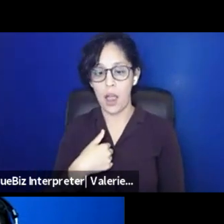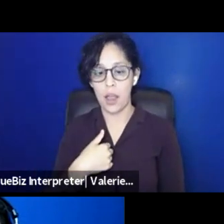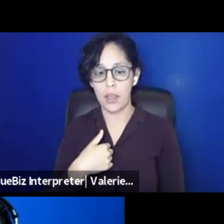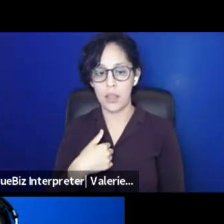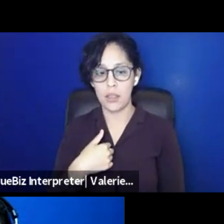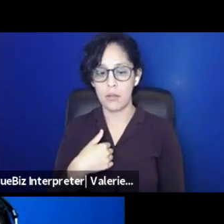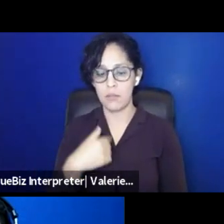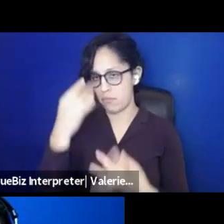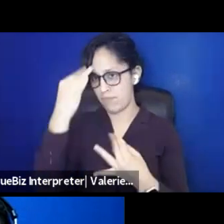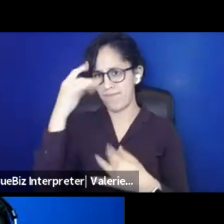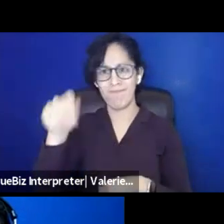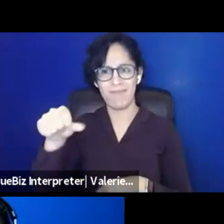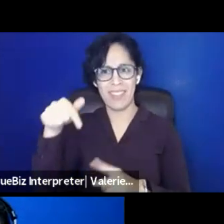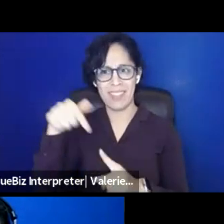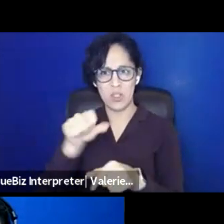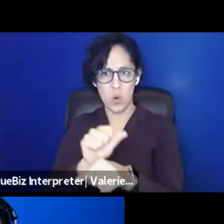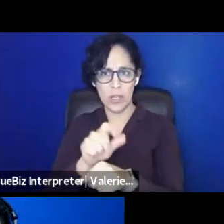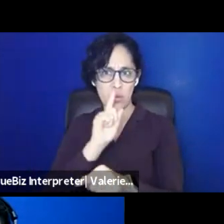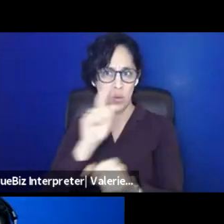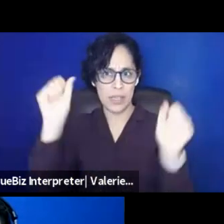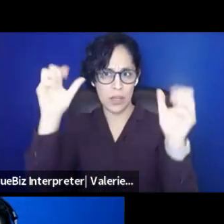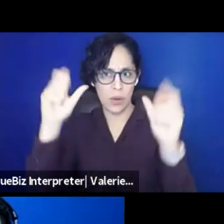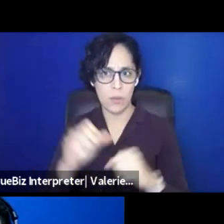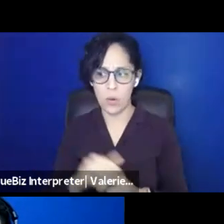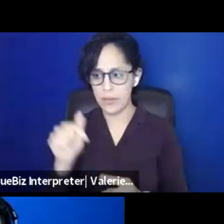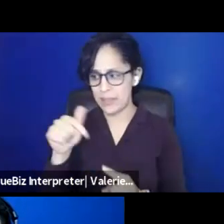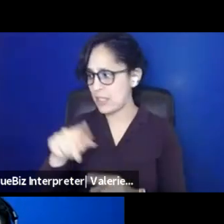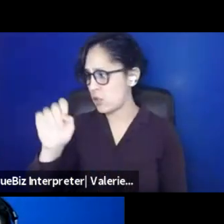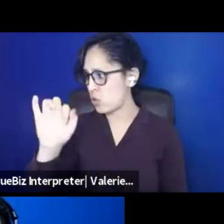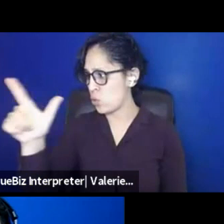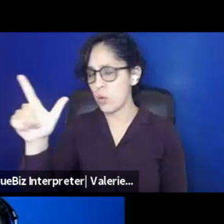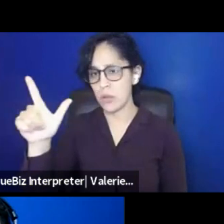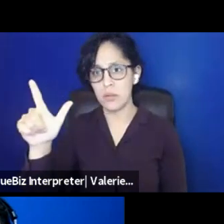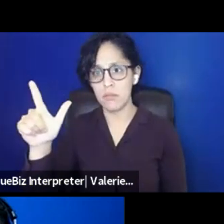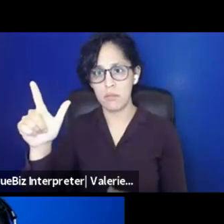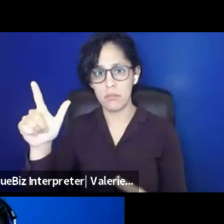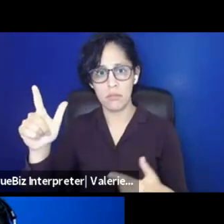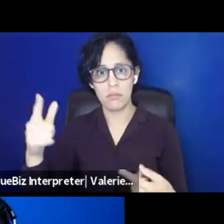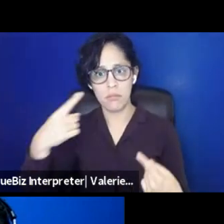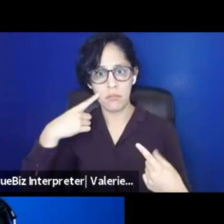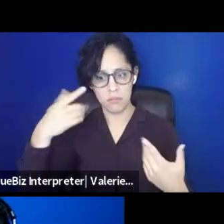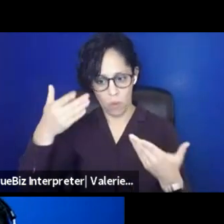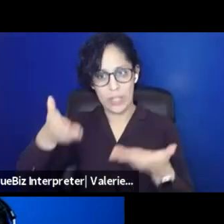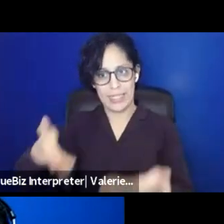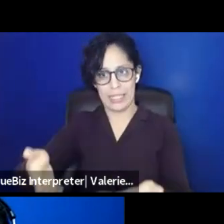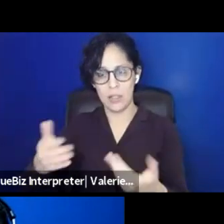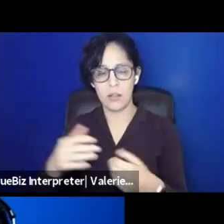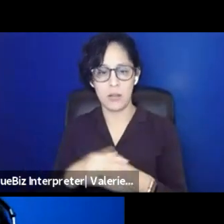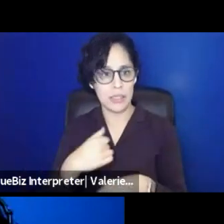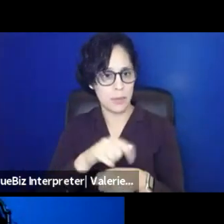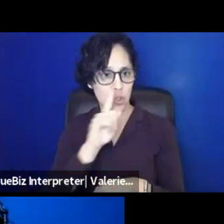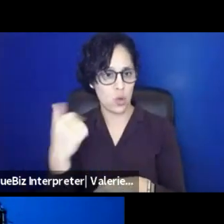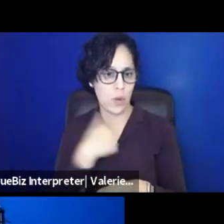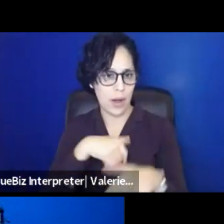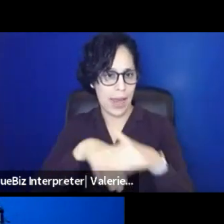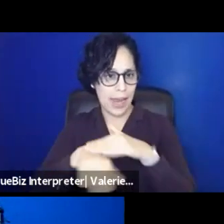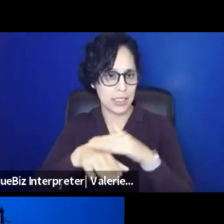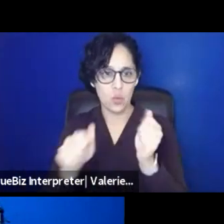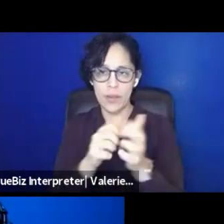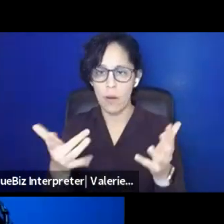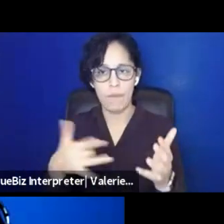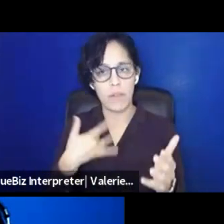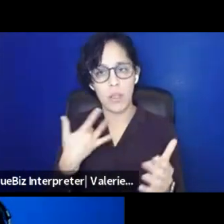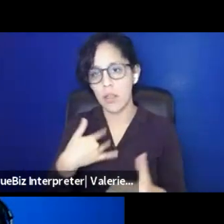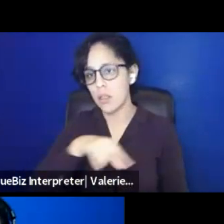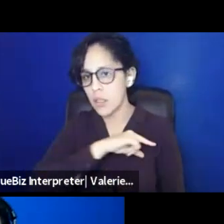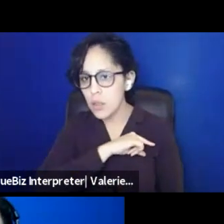is, uh, yes, this work is so incredible. These tools exist. Um, let's, let's make sure that we're, we're accessing them without guilt and shame.